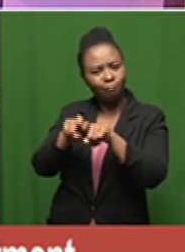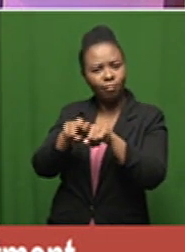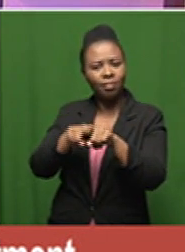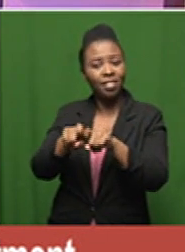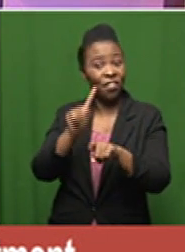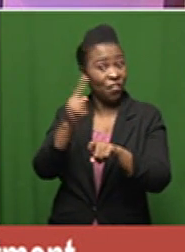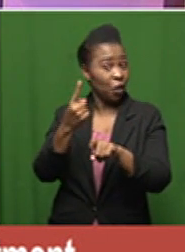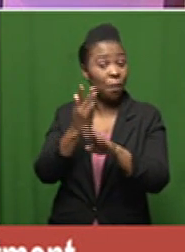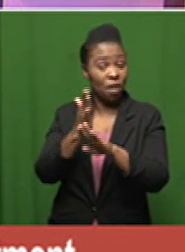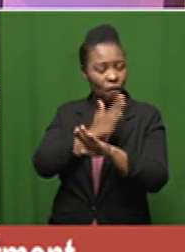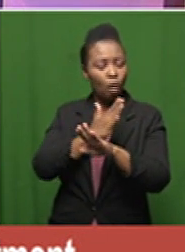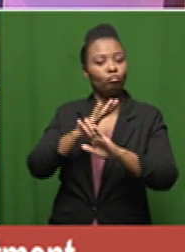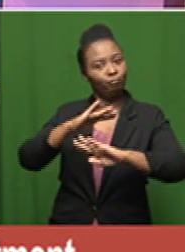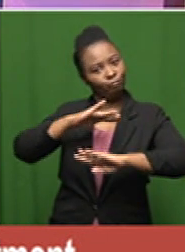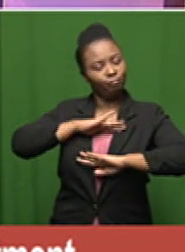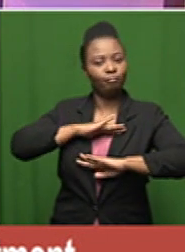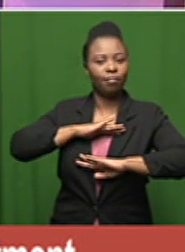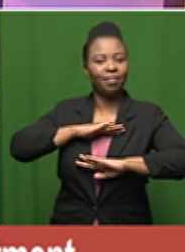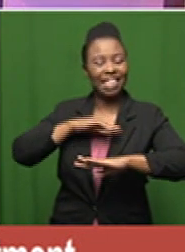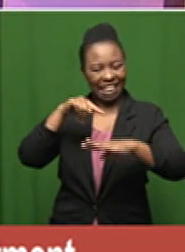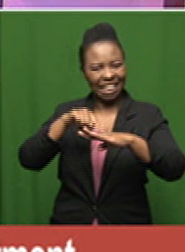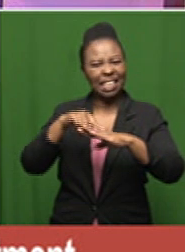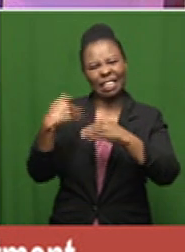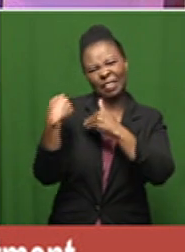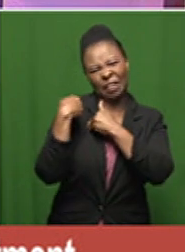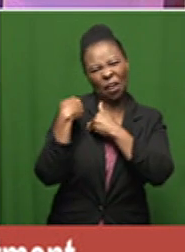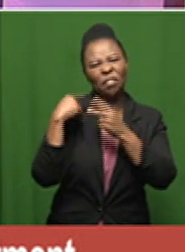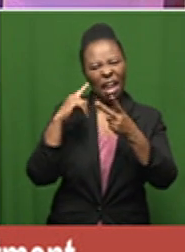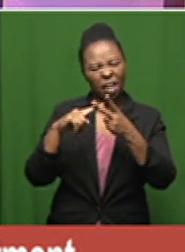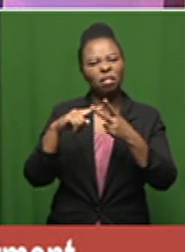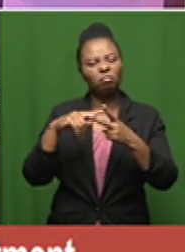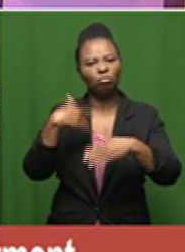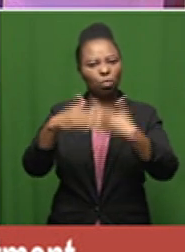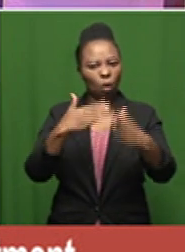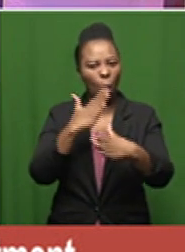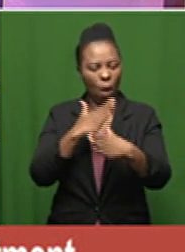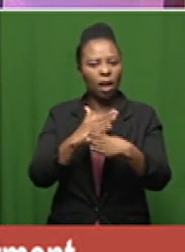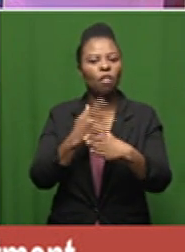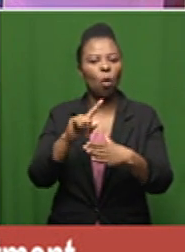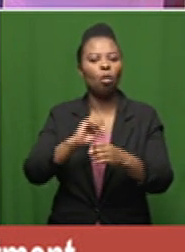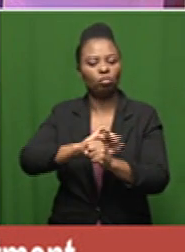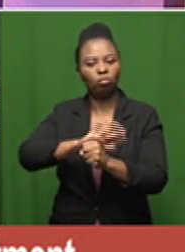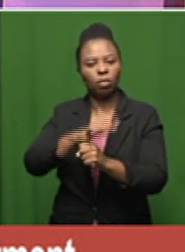before it can be satisfied that the drug is safe and effective to treat covet 19